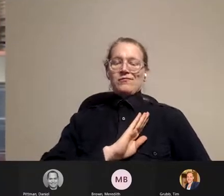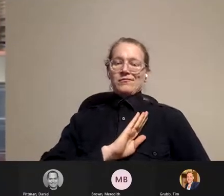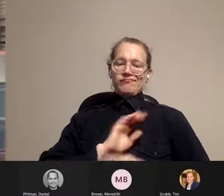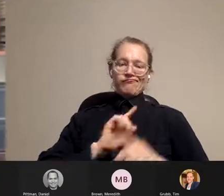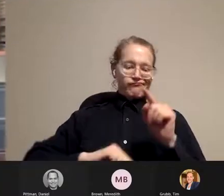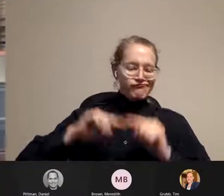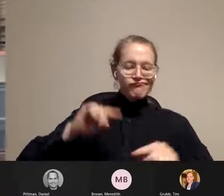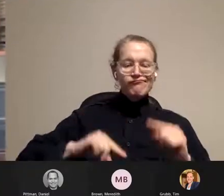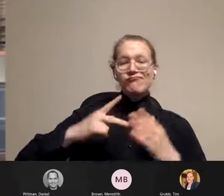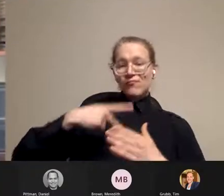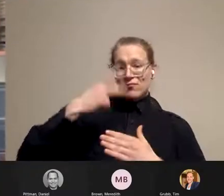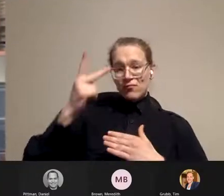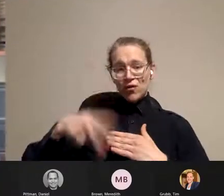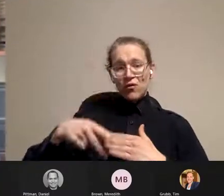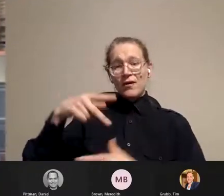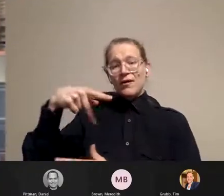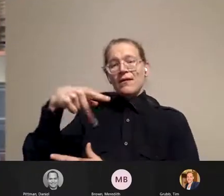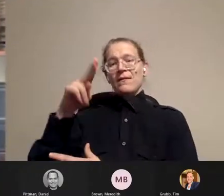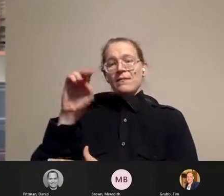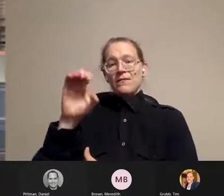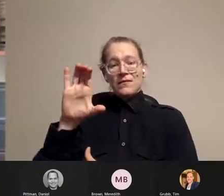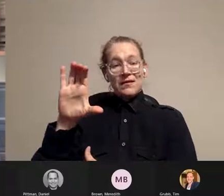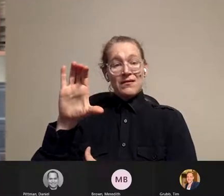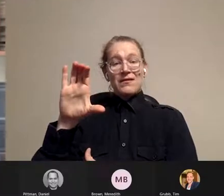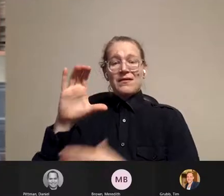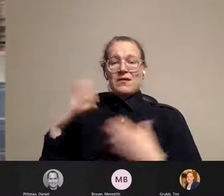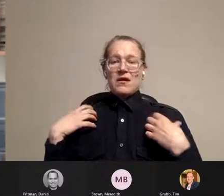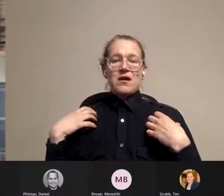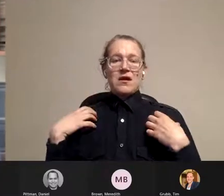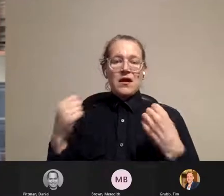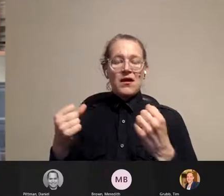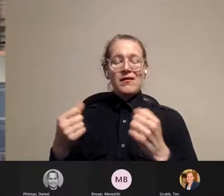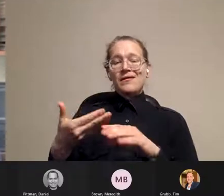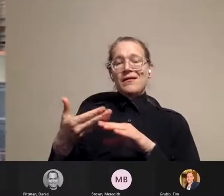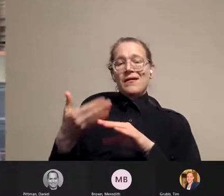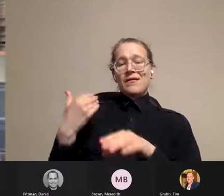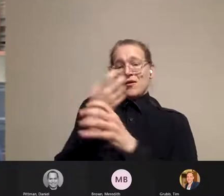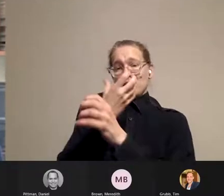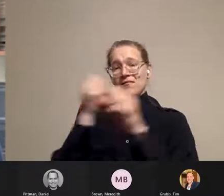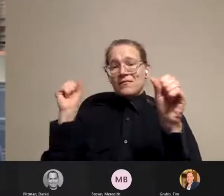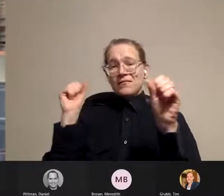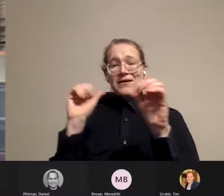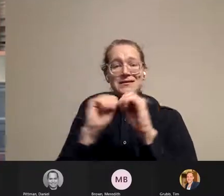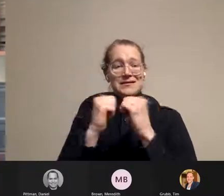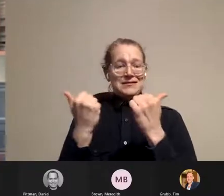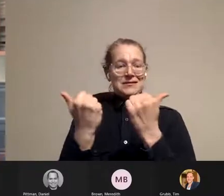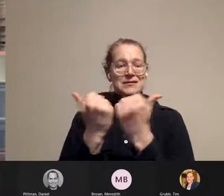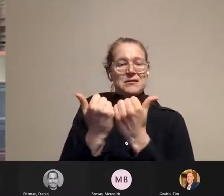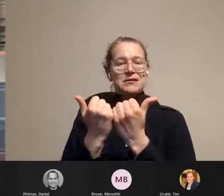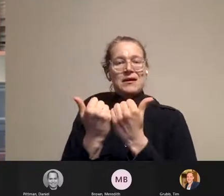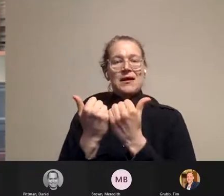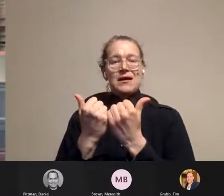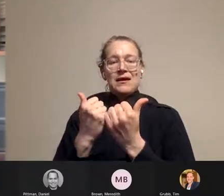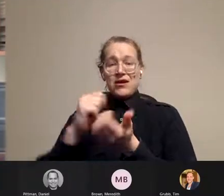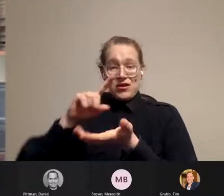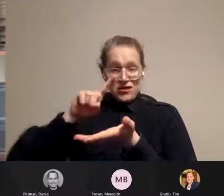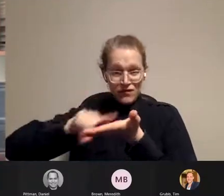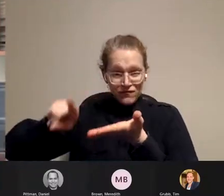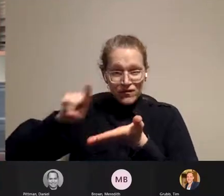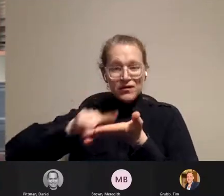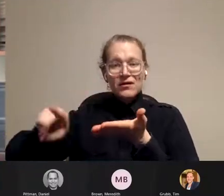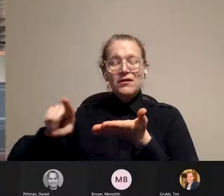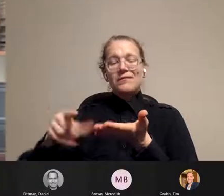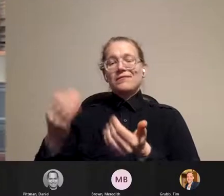public health, a past president of the Society for Epidemiological Research, as well as a member of the National Academy of Medicine.